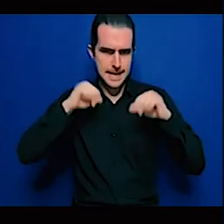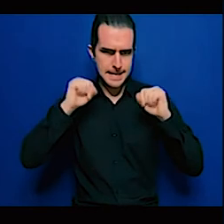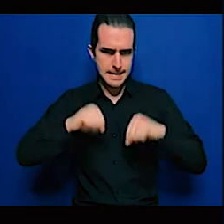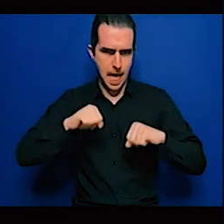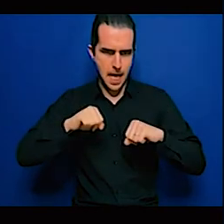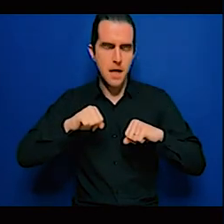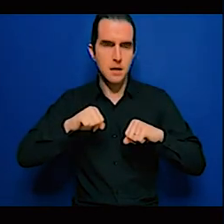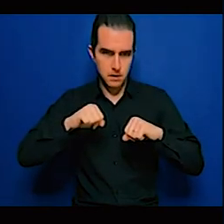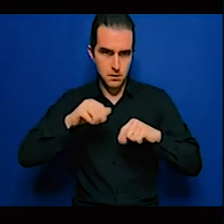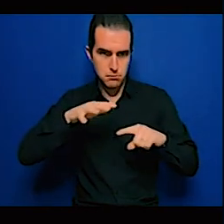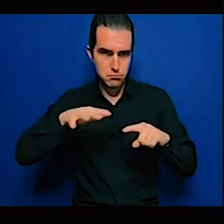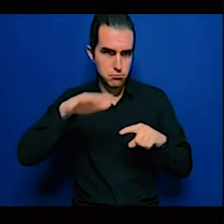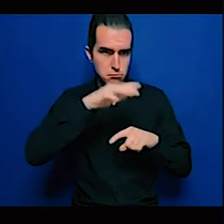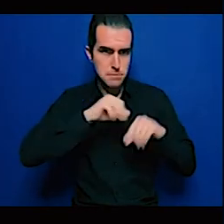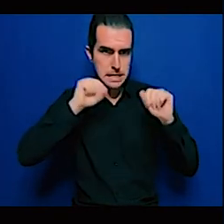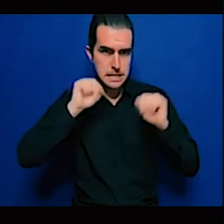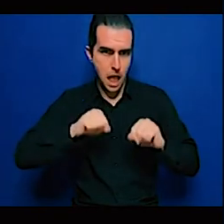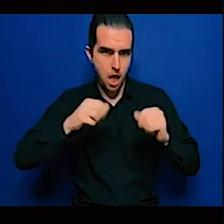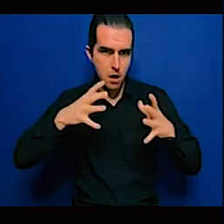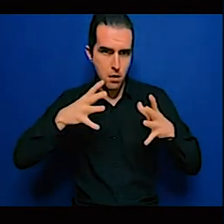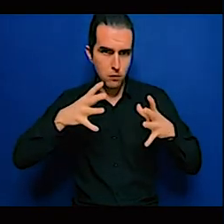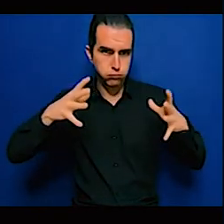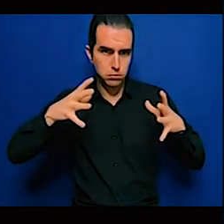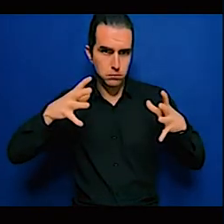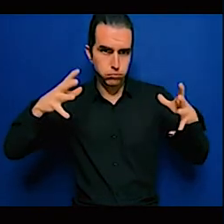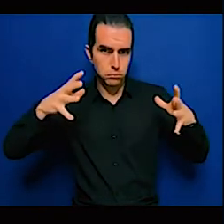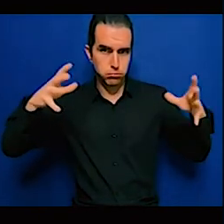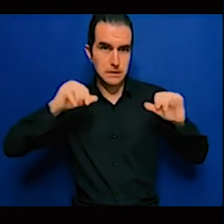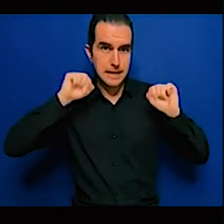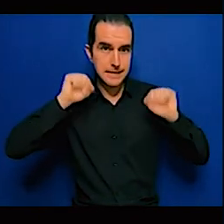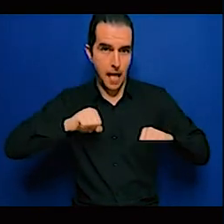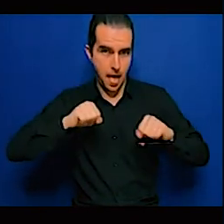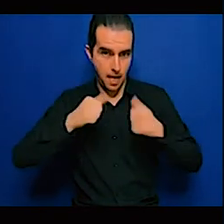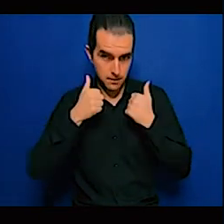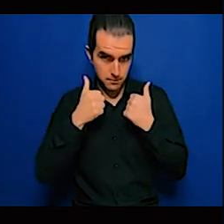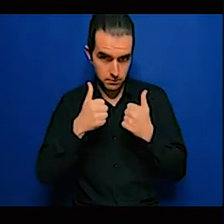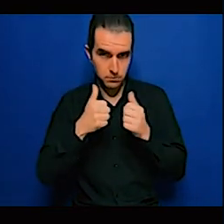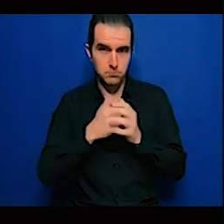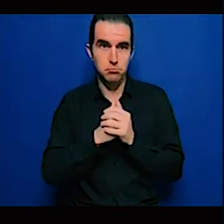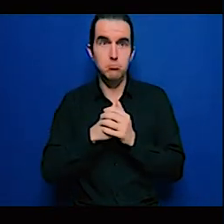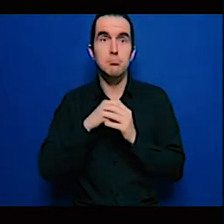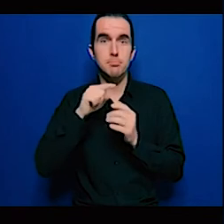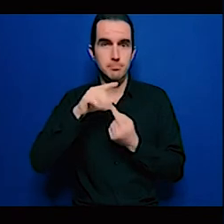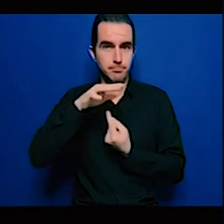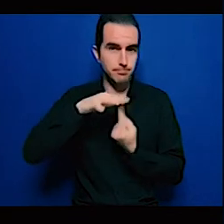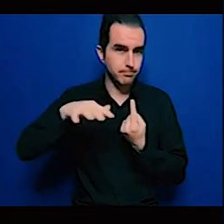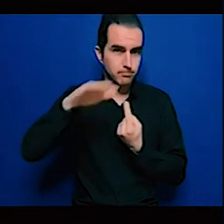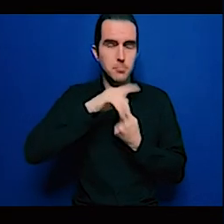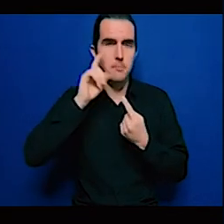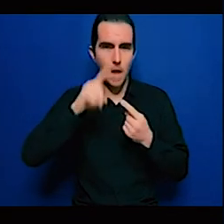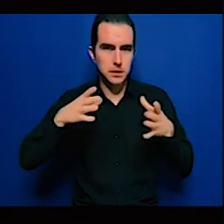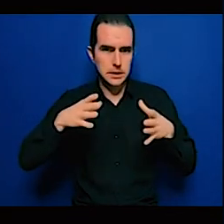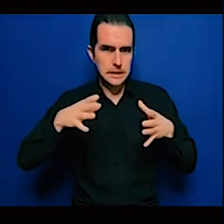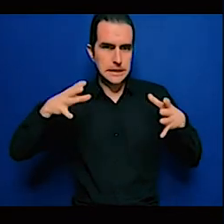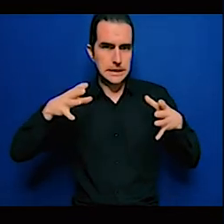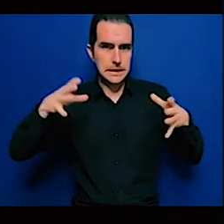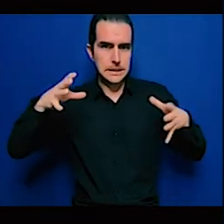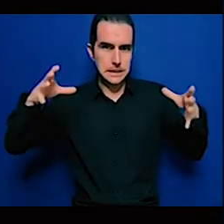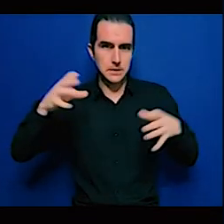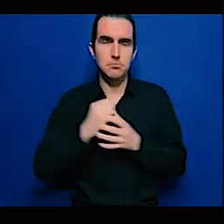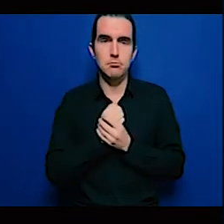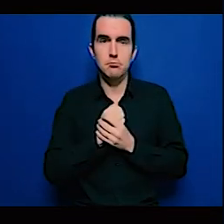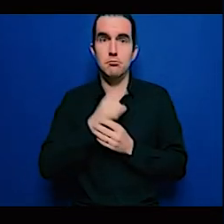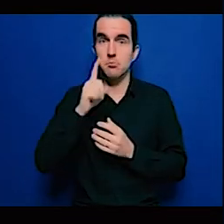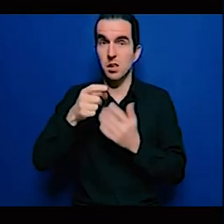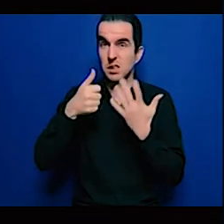having the diverse opportunities identifying them and having those speak as